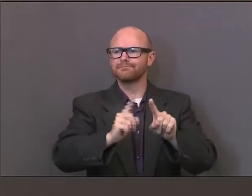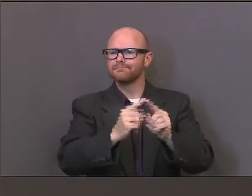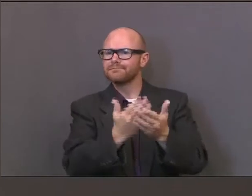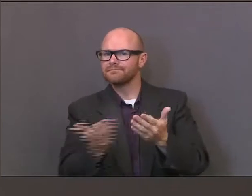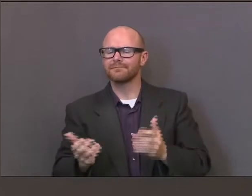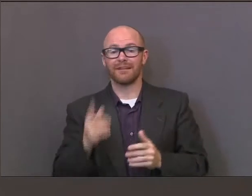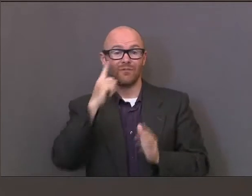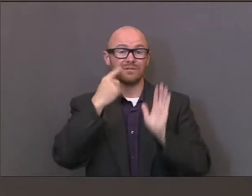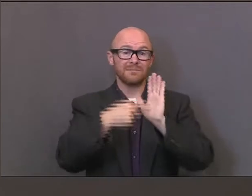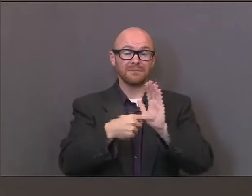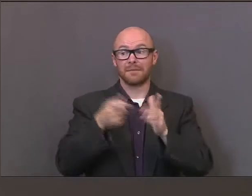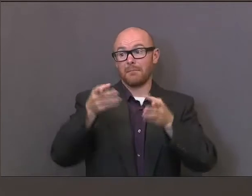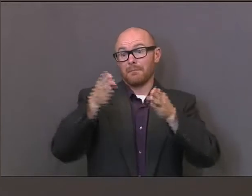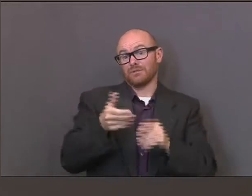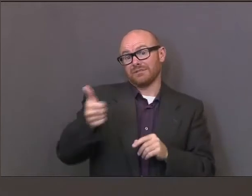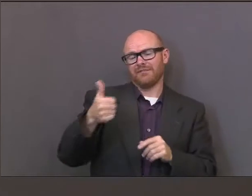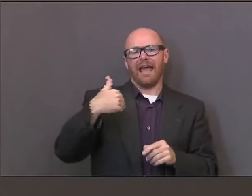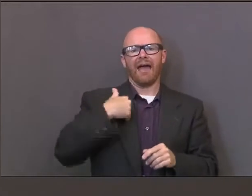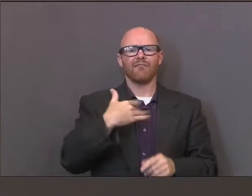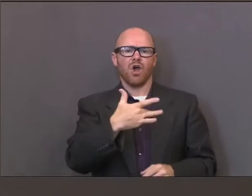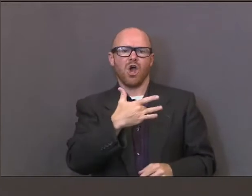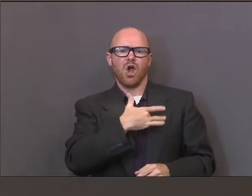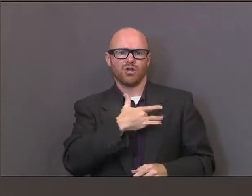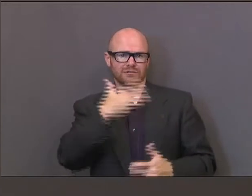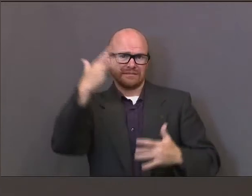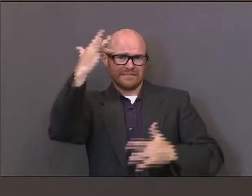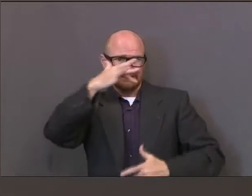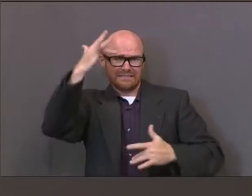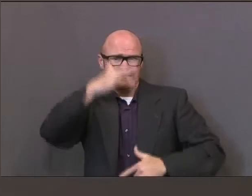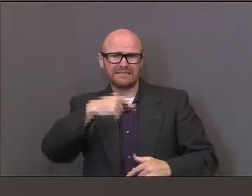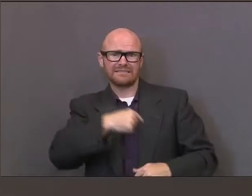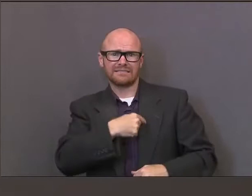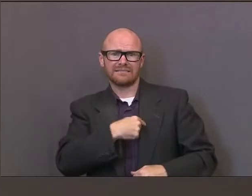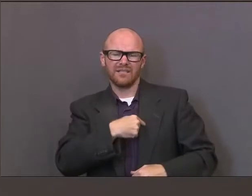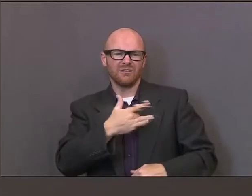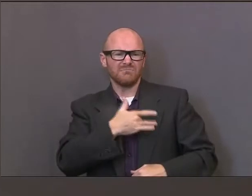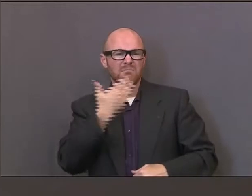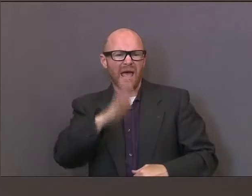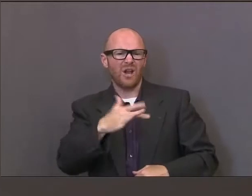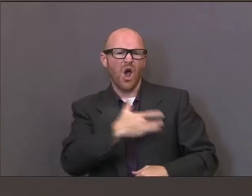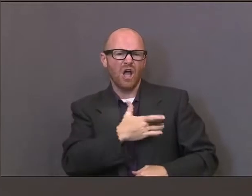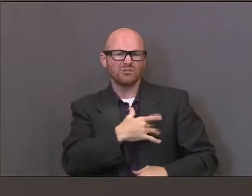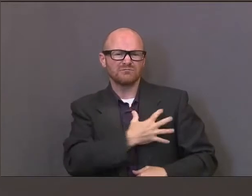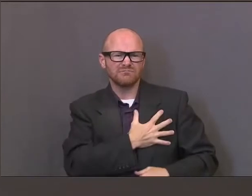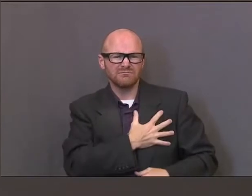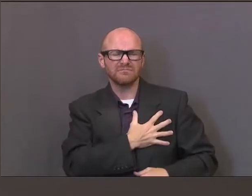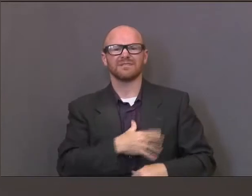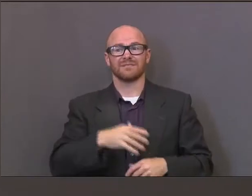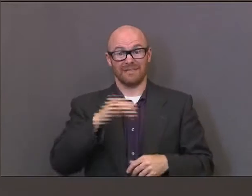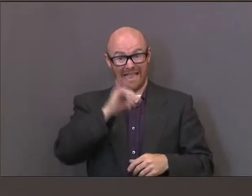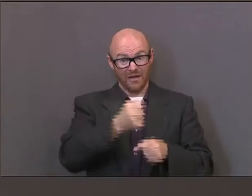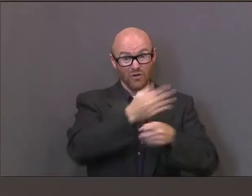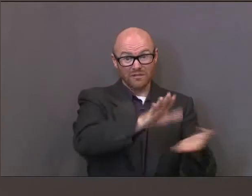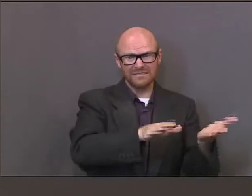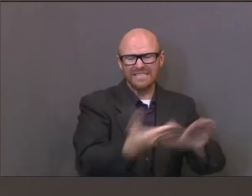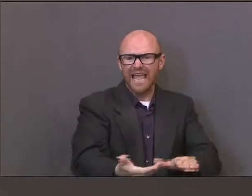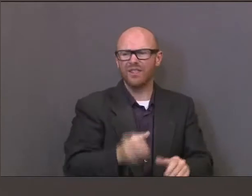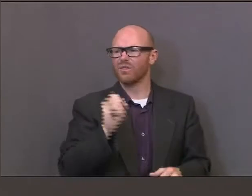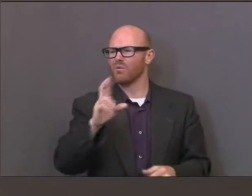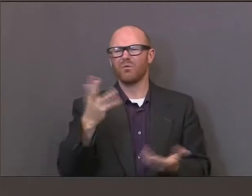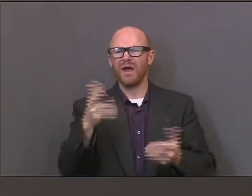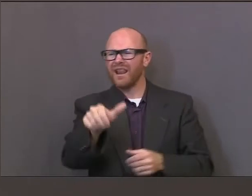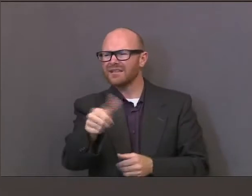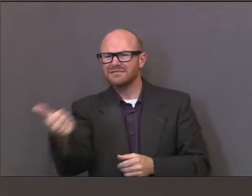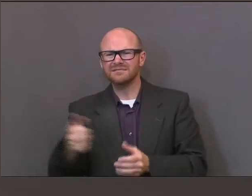we see on our autopsy examination, related to their cause of death, or is it something unrelated? And much of this kind of work that we do all the time